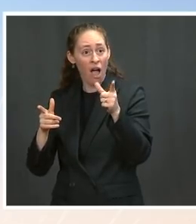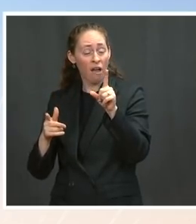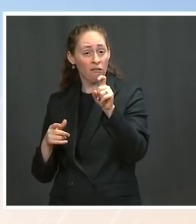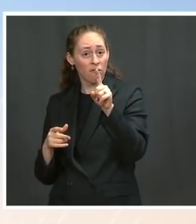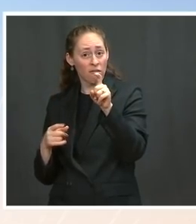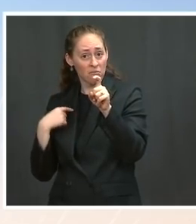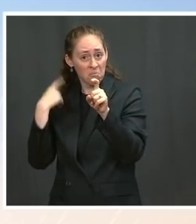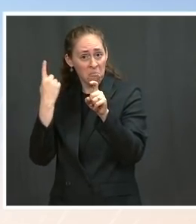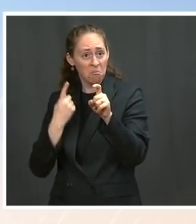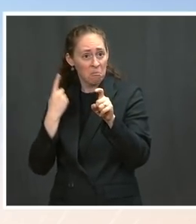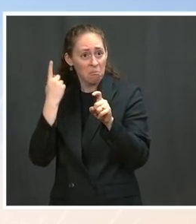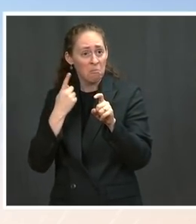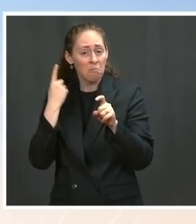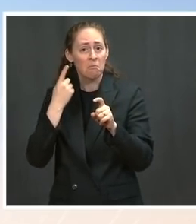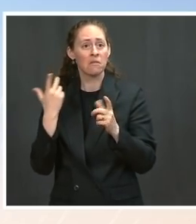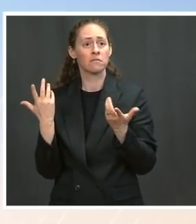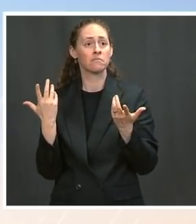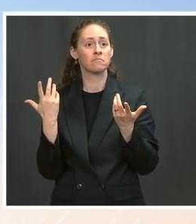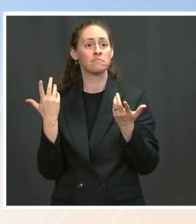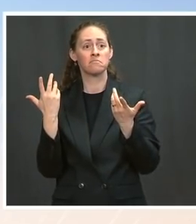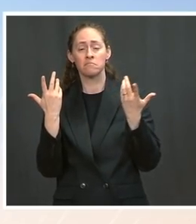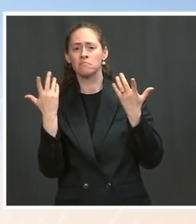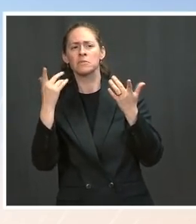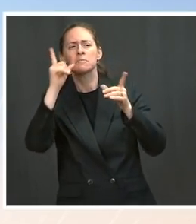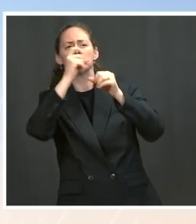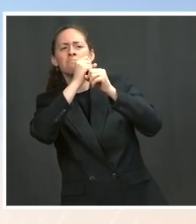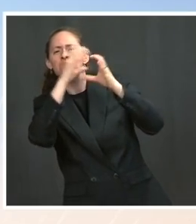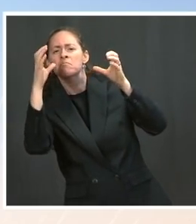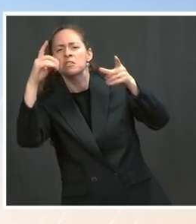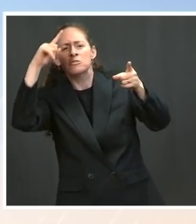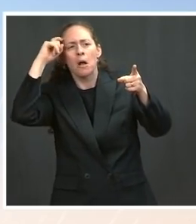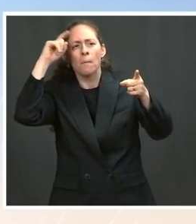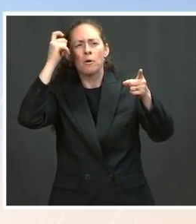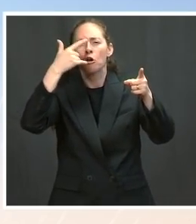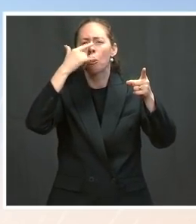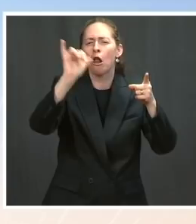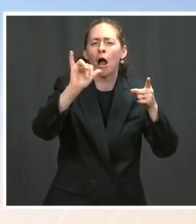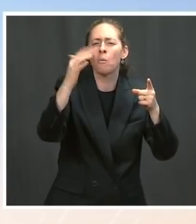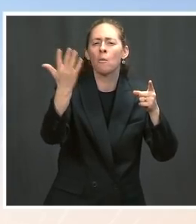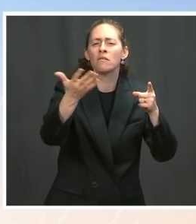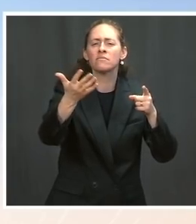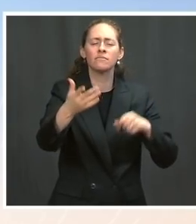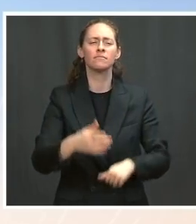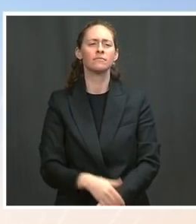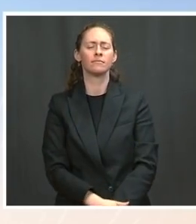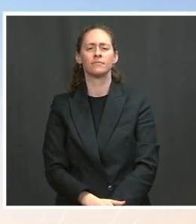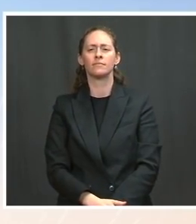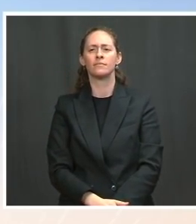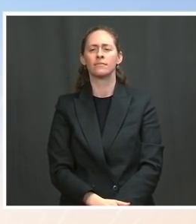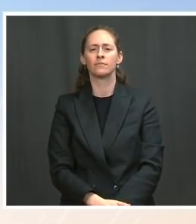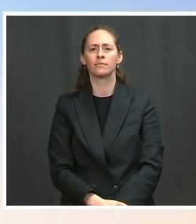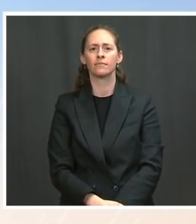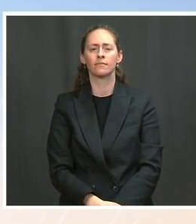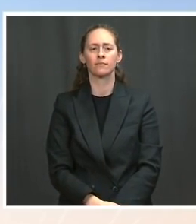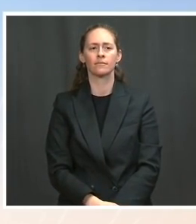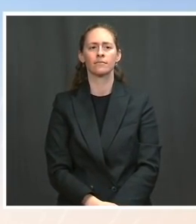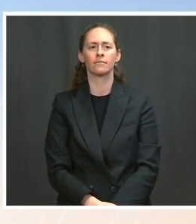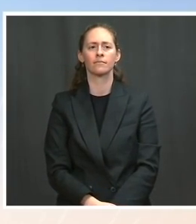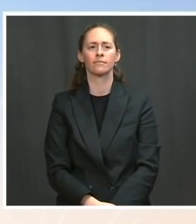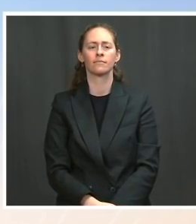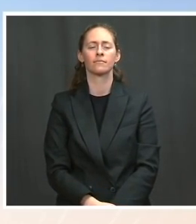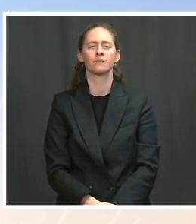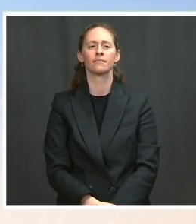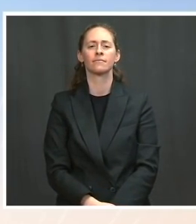as the summer season and the reemergence continues? Well, I believe that the recovery will remain on